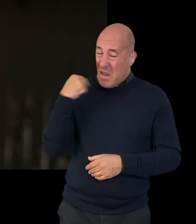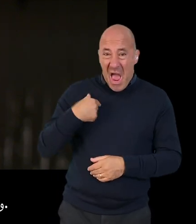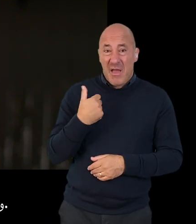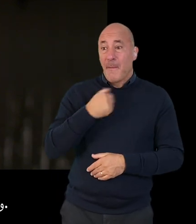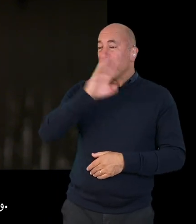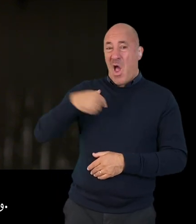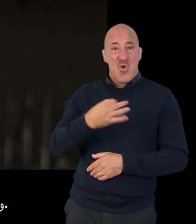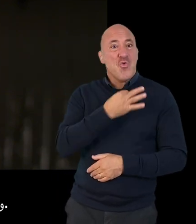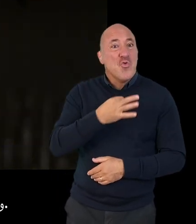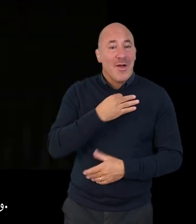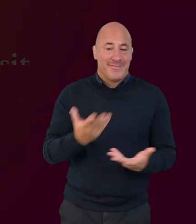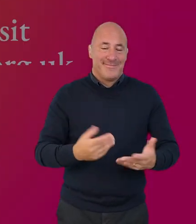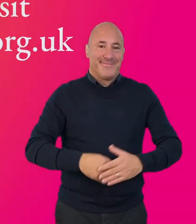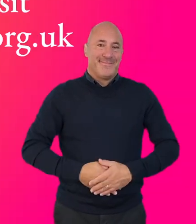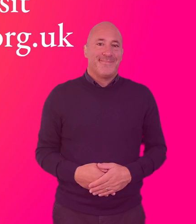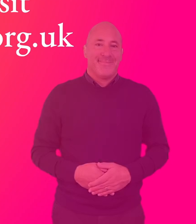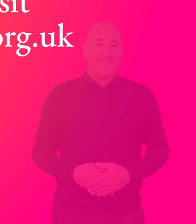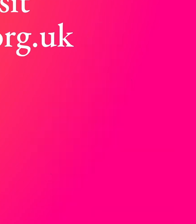truth and you would be at risk on return.